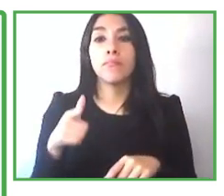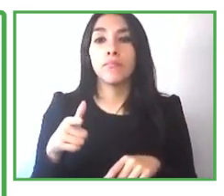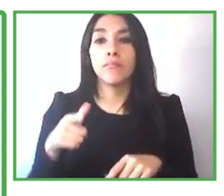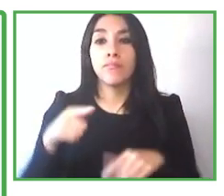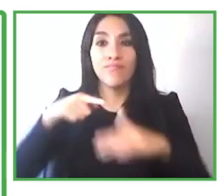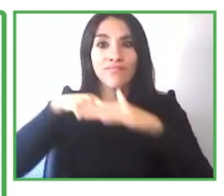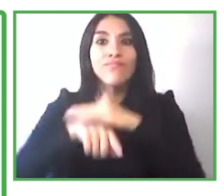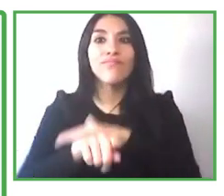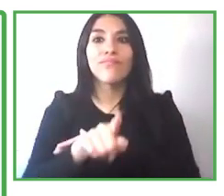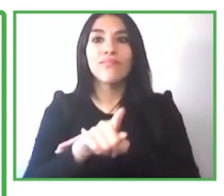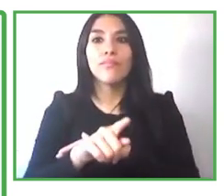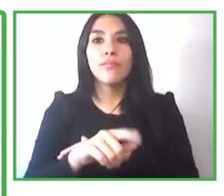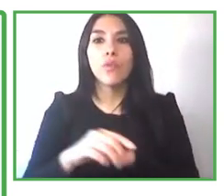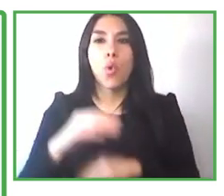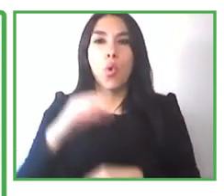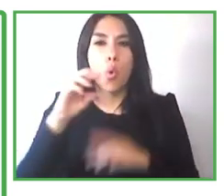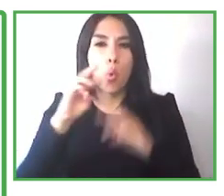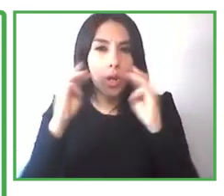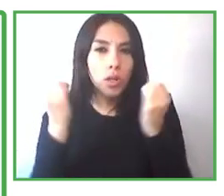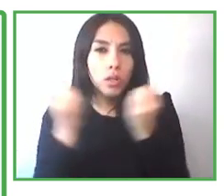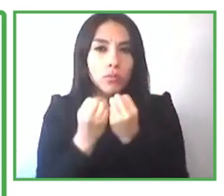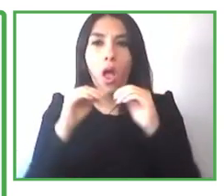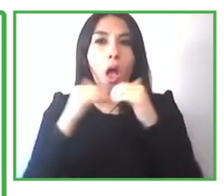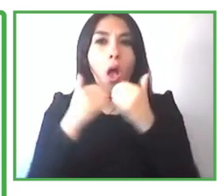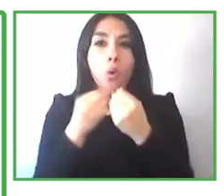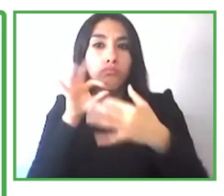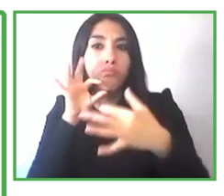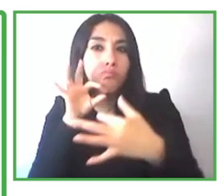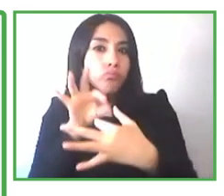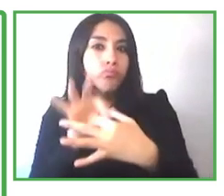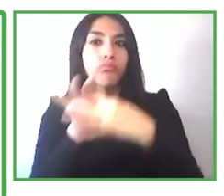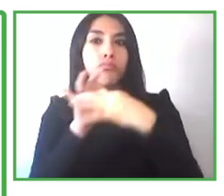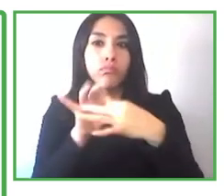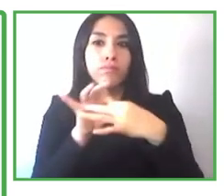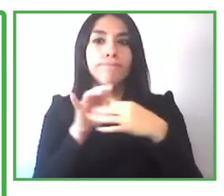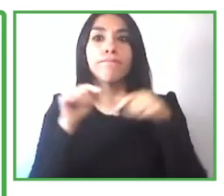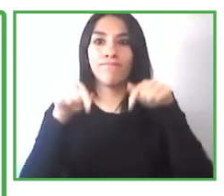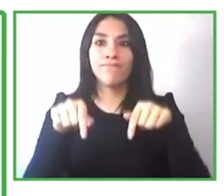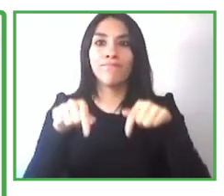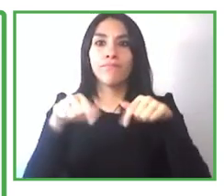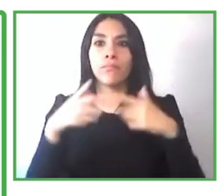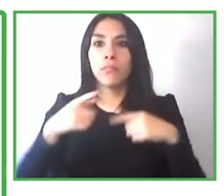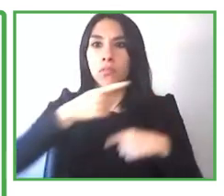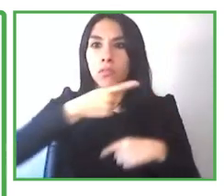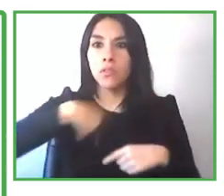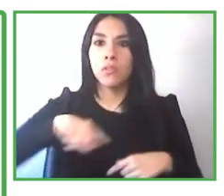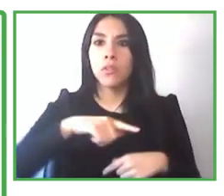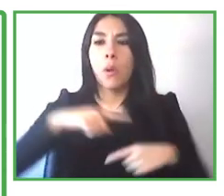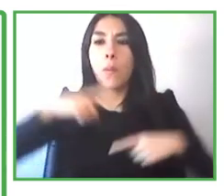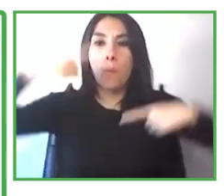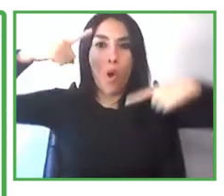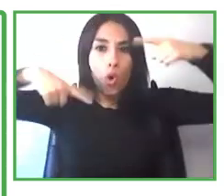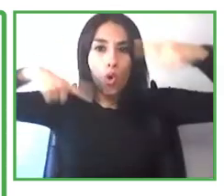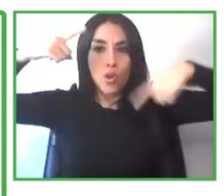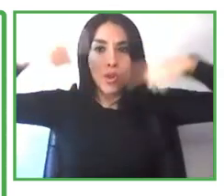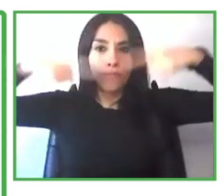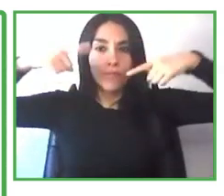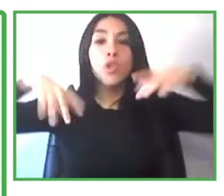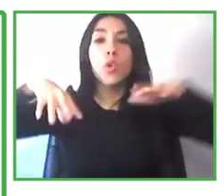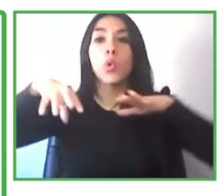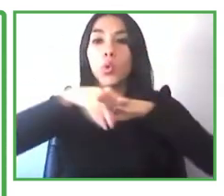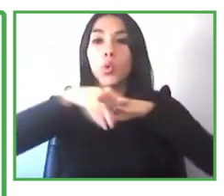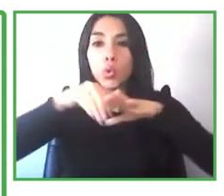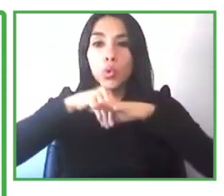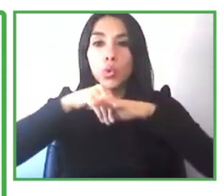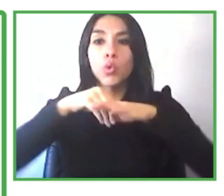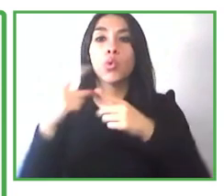that were developed over the years with ey are now fully embedded within the hr team and are part of the